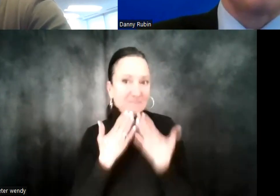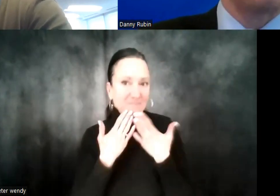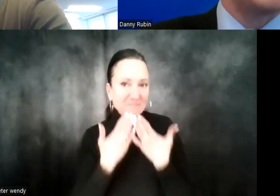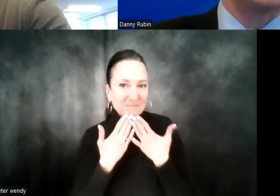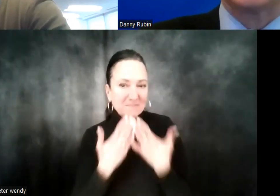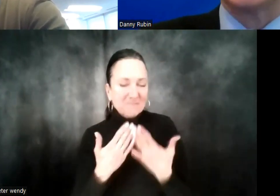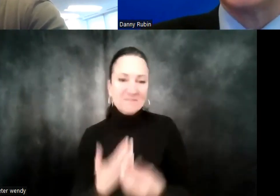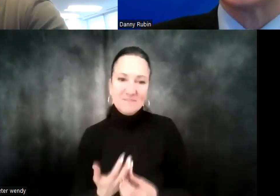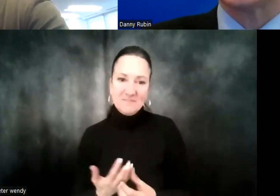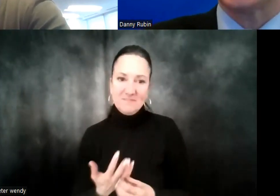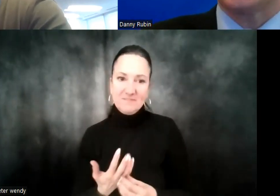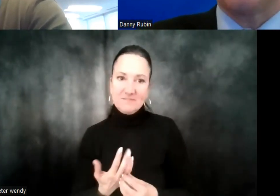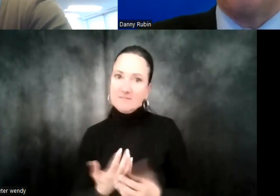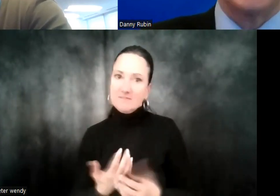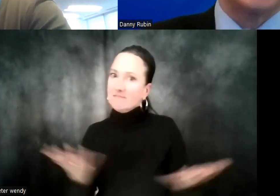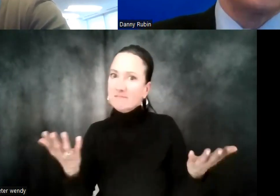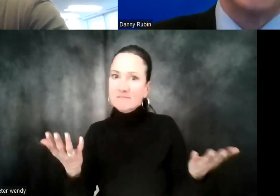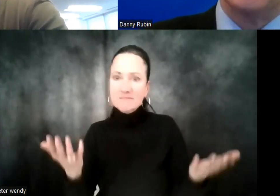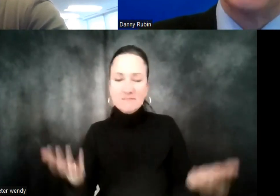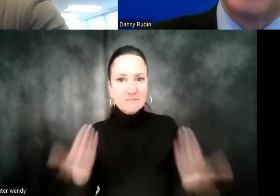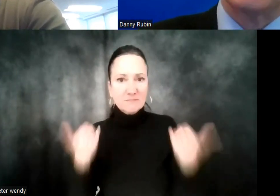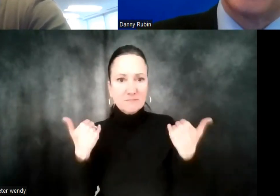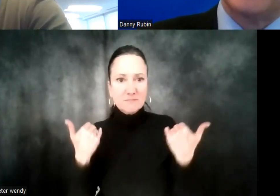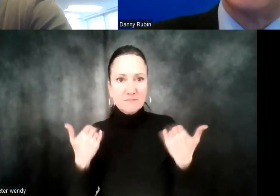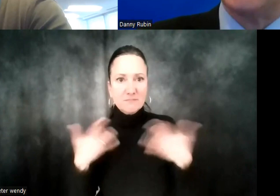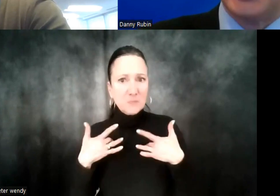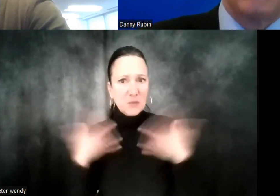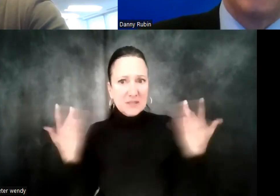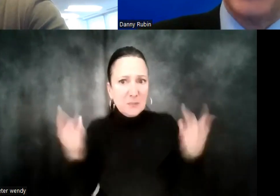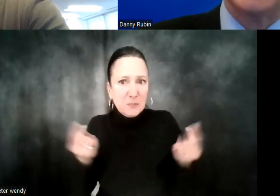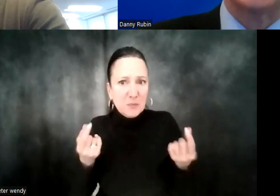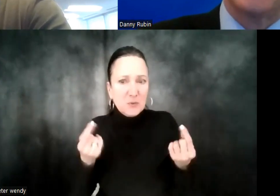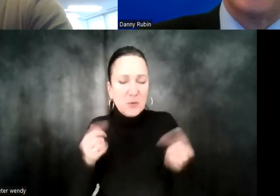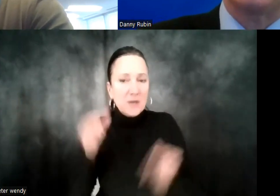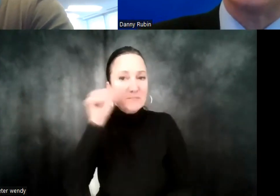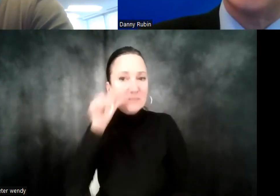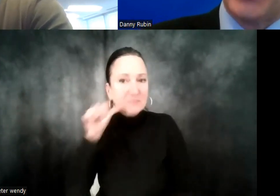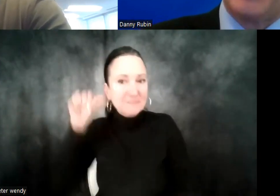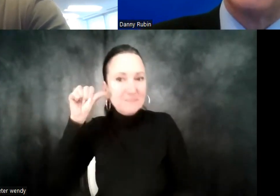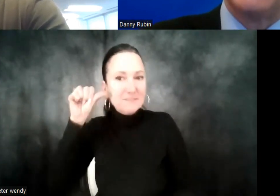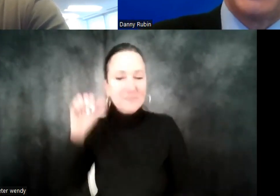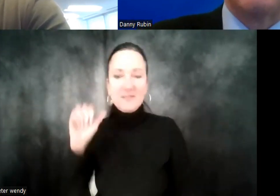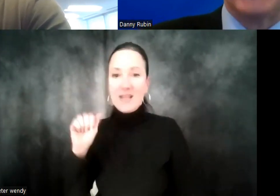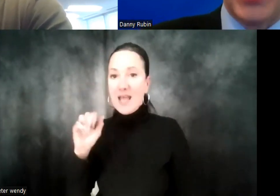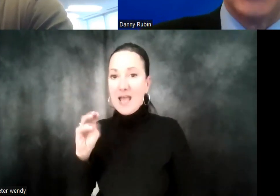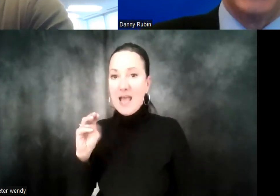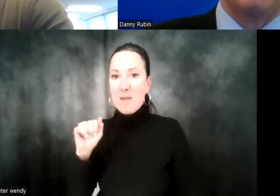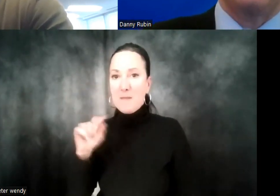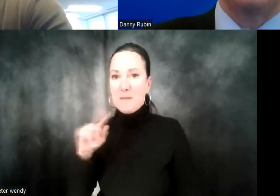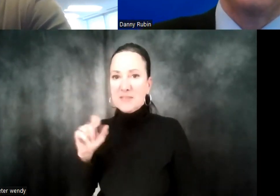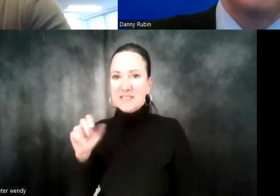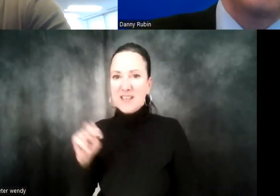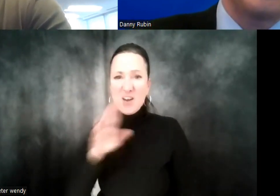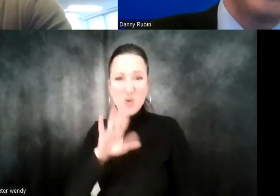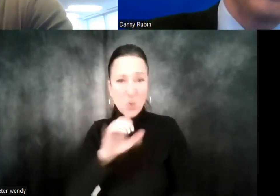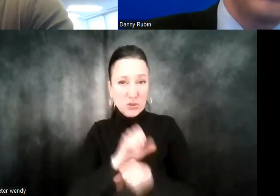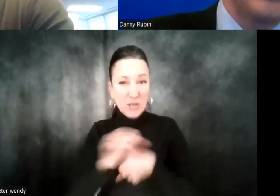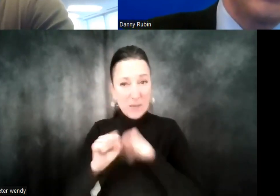Let's start off by telling us what you're doing at Amazon, the general nature of your job in advertising.